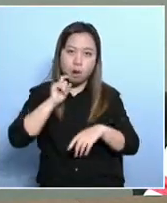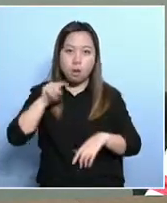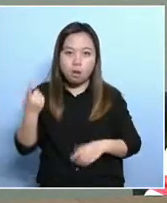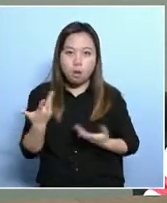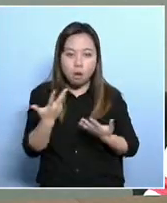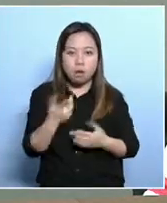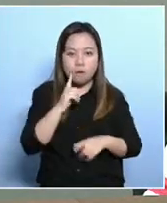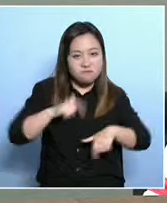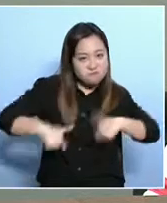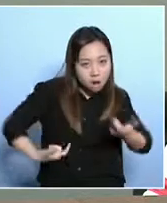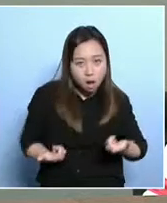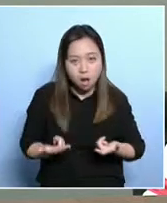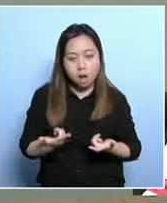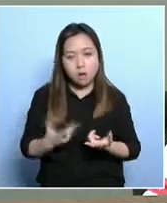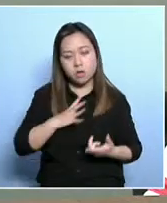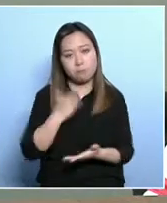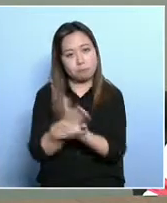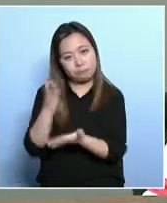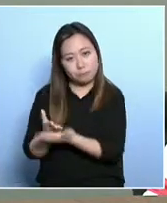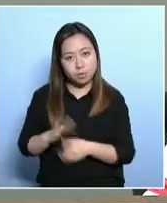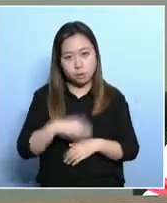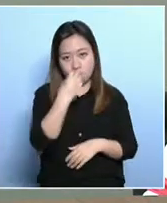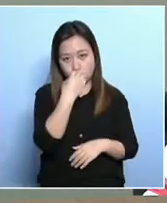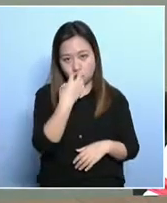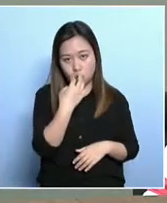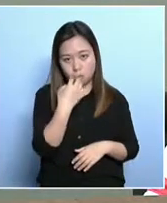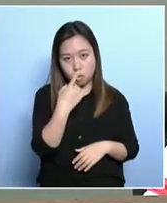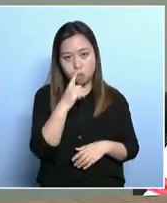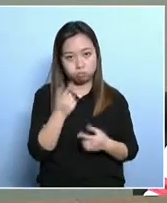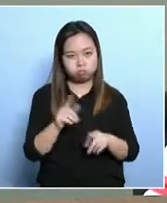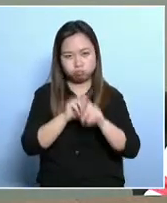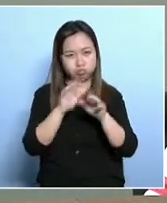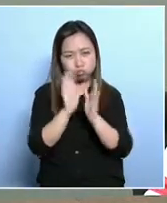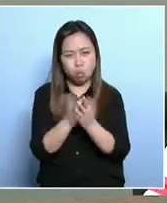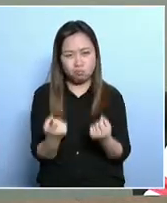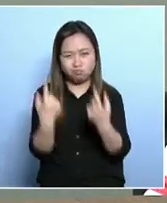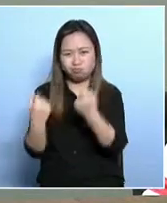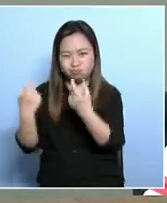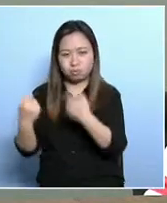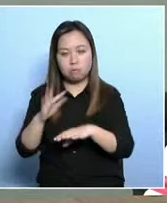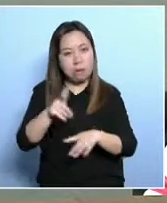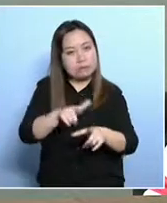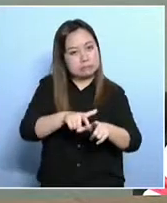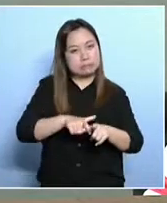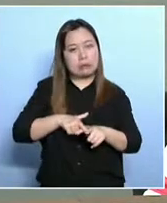depends on the expenditure. In Hong Kong,